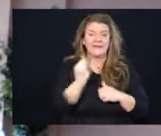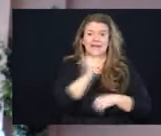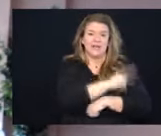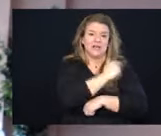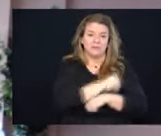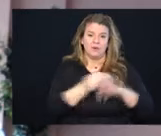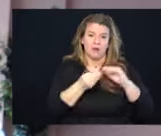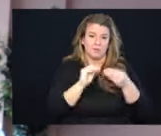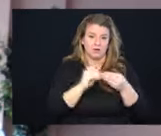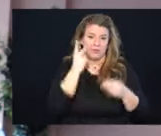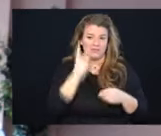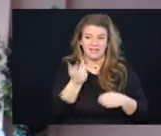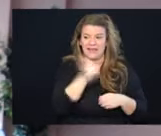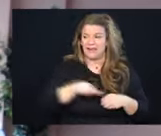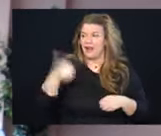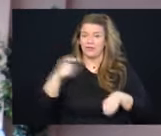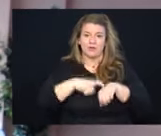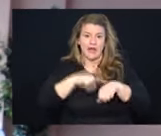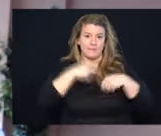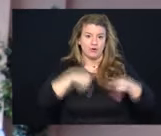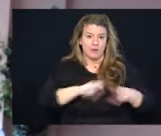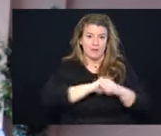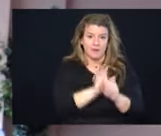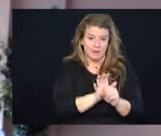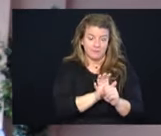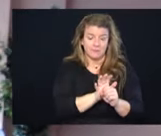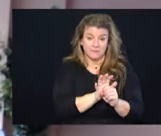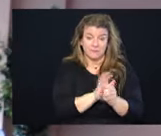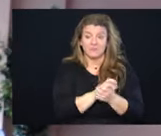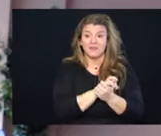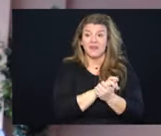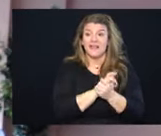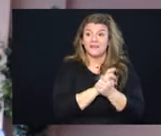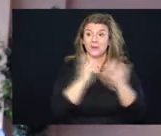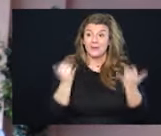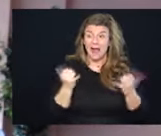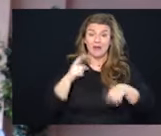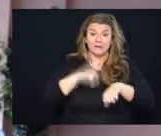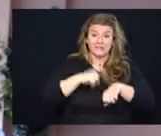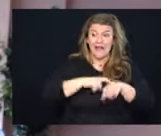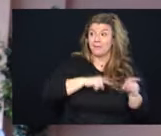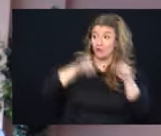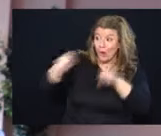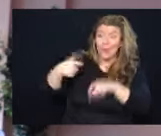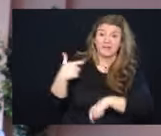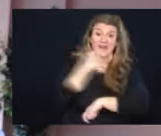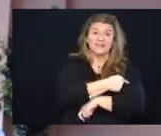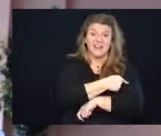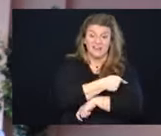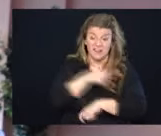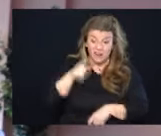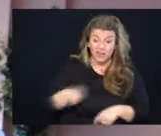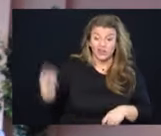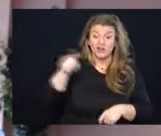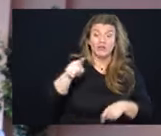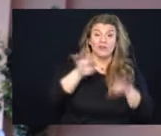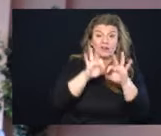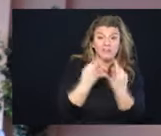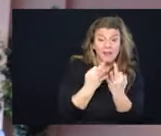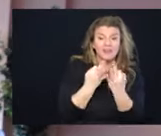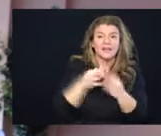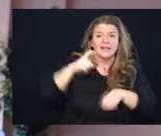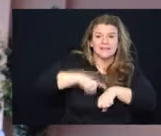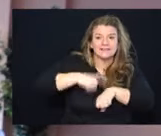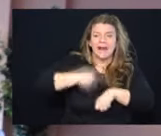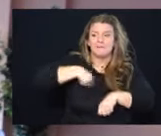numbers that we've seen at any other time in the pandemic. Time to choose vaccination for you and your family, your children. Time for us to